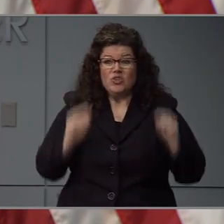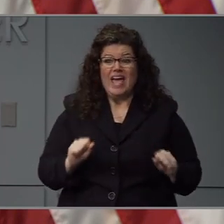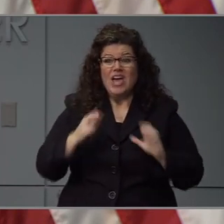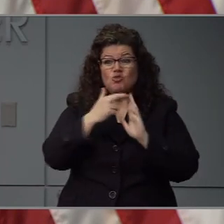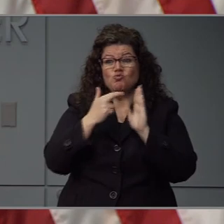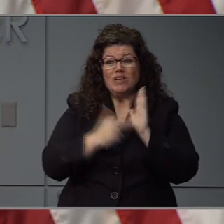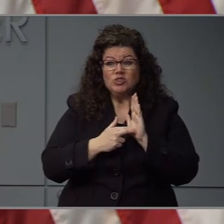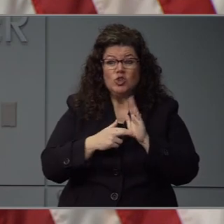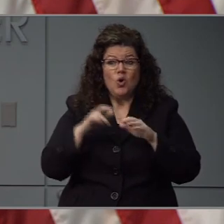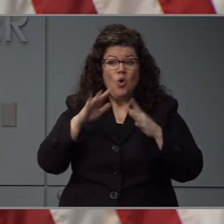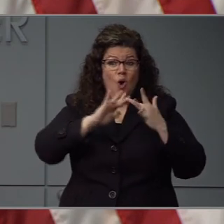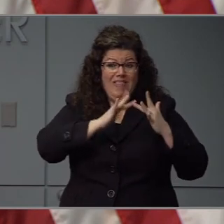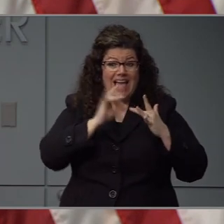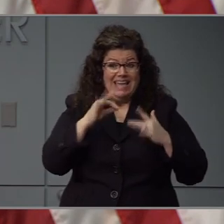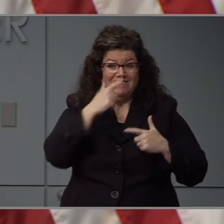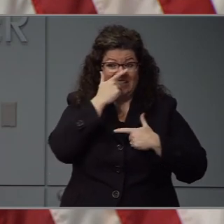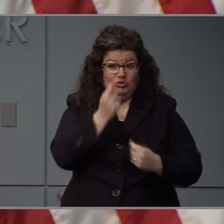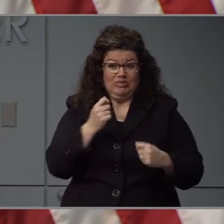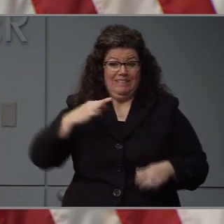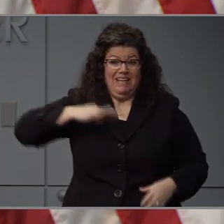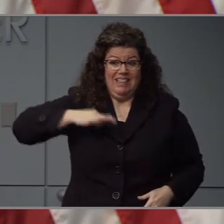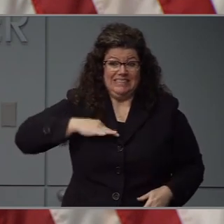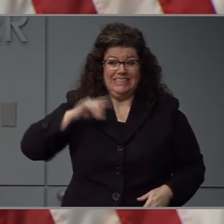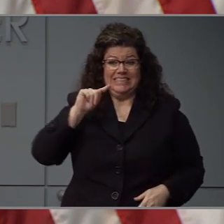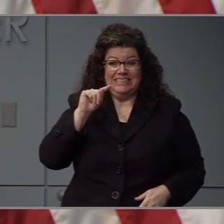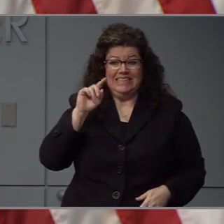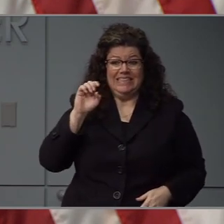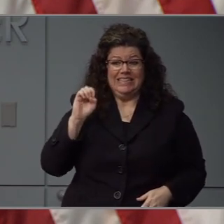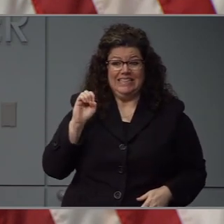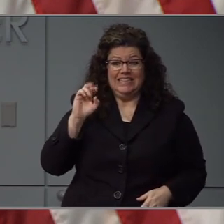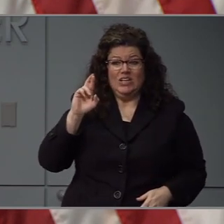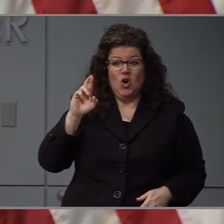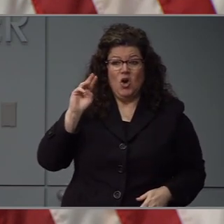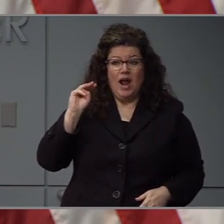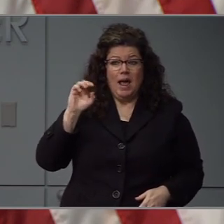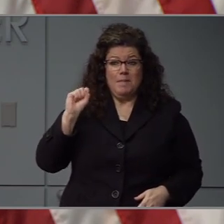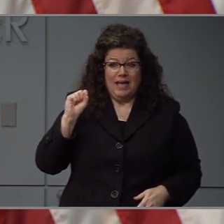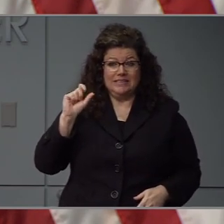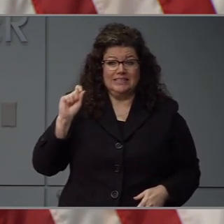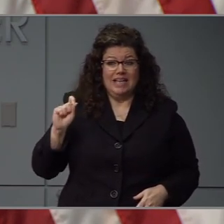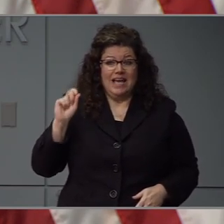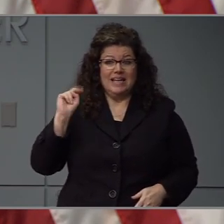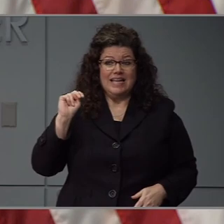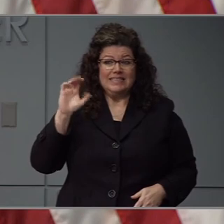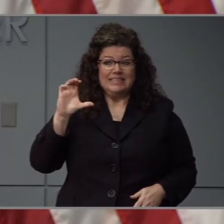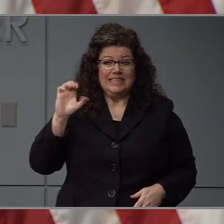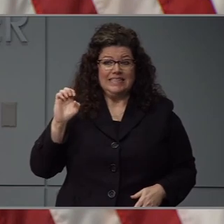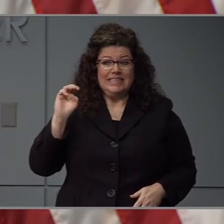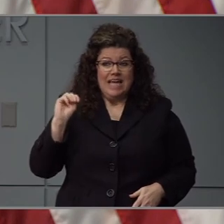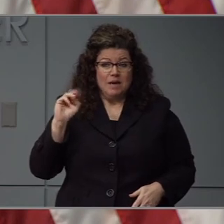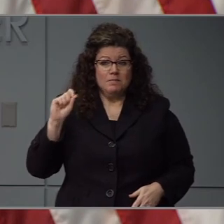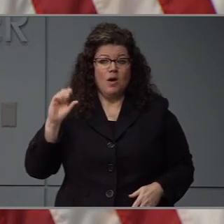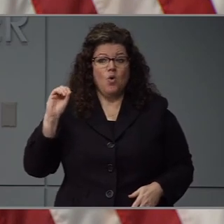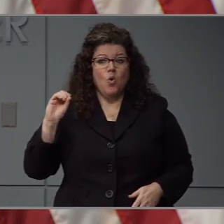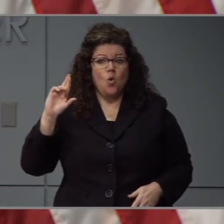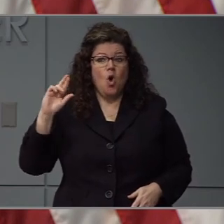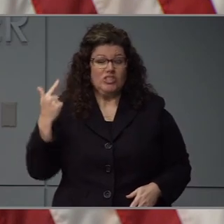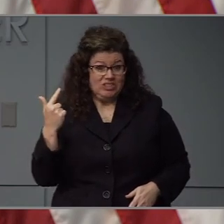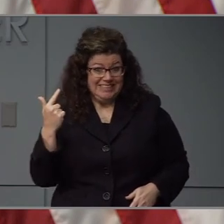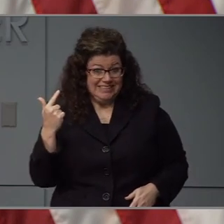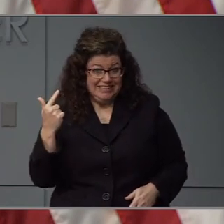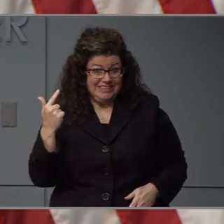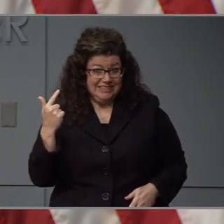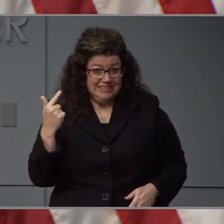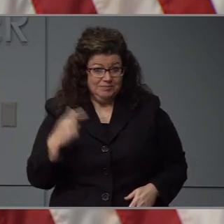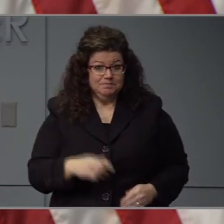.ncem.org. Again, that's terms.ncem.org. I want to